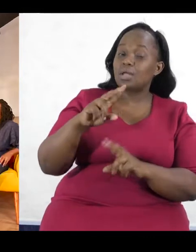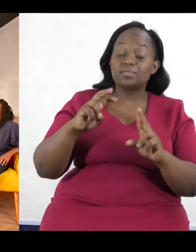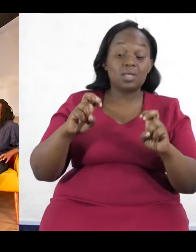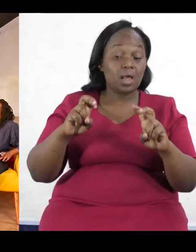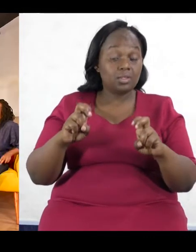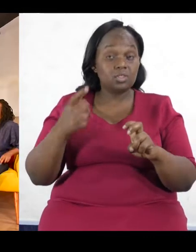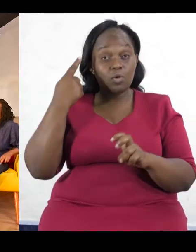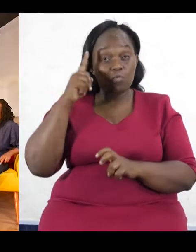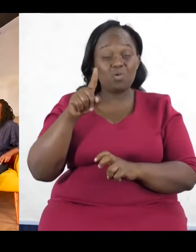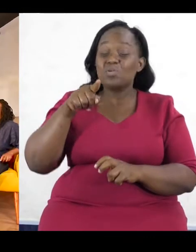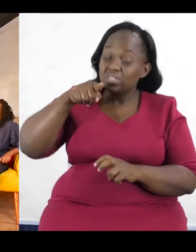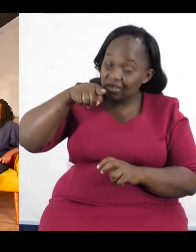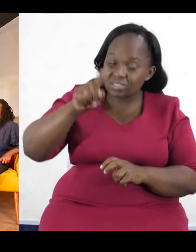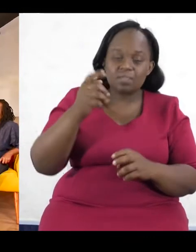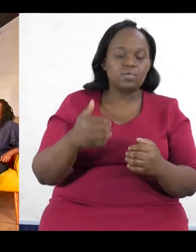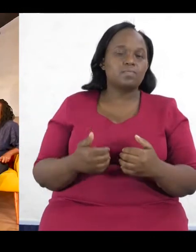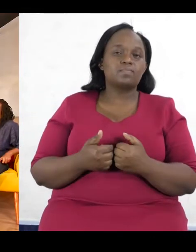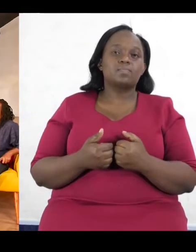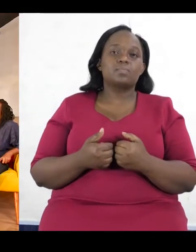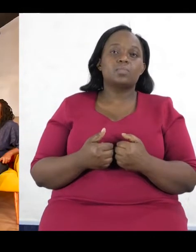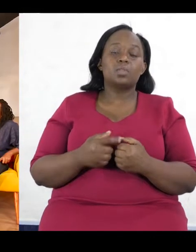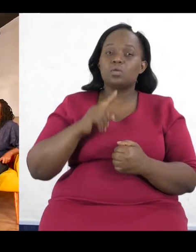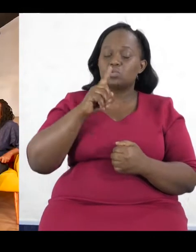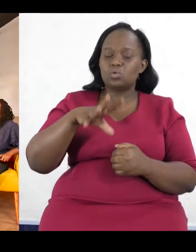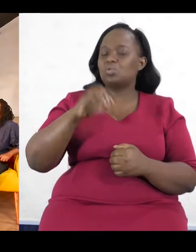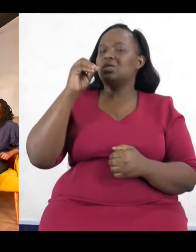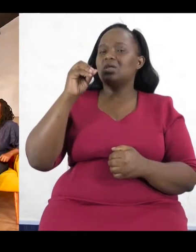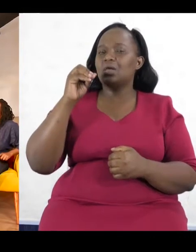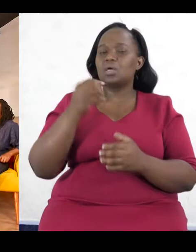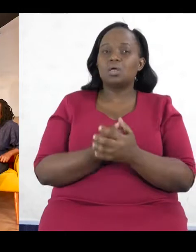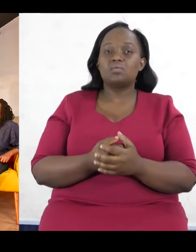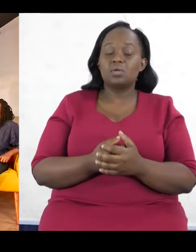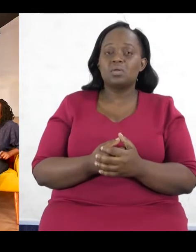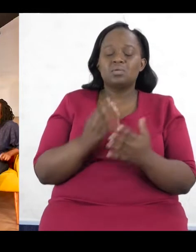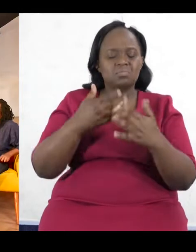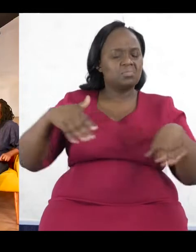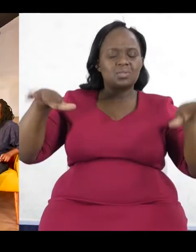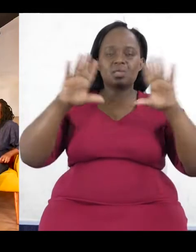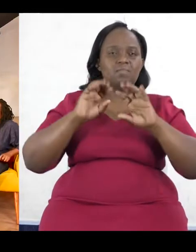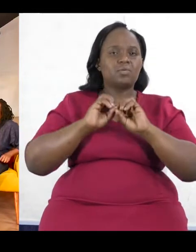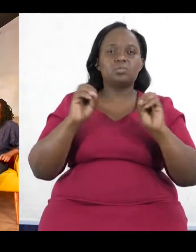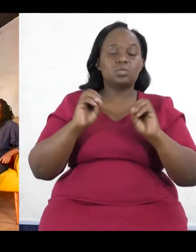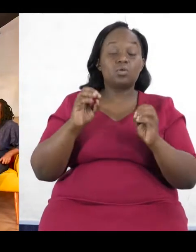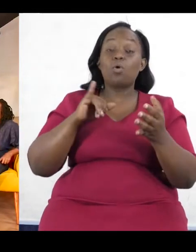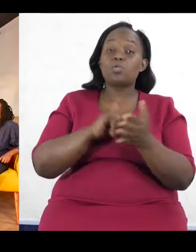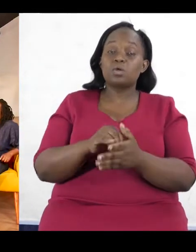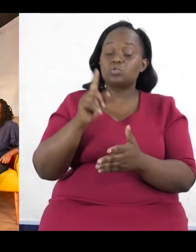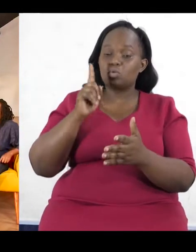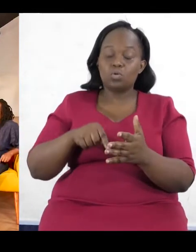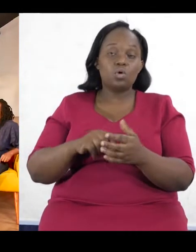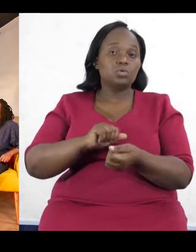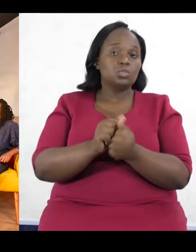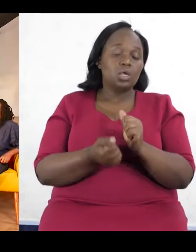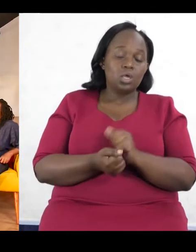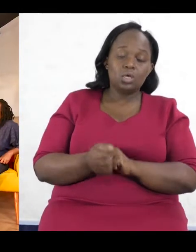savior you're looking for is already in you and it's in your electorate's card. So, take interest, know. Don't give up because that's what an